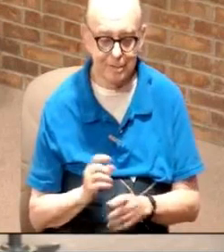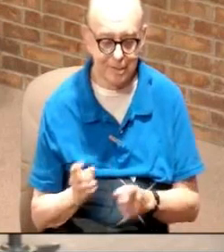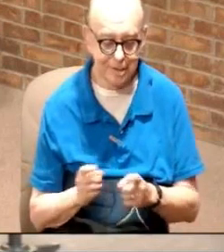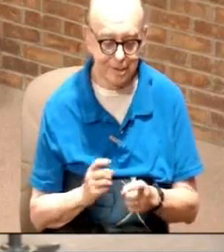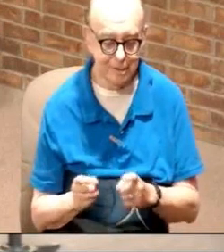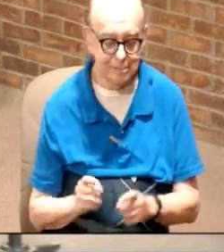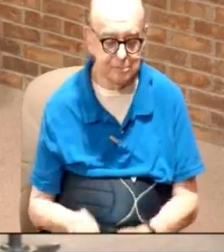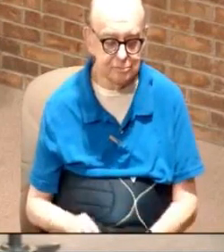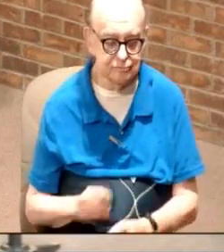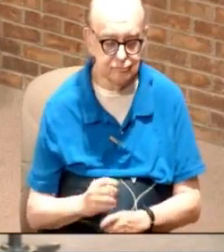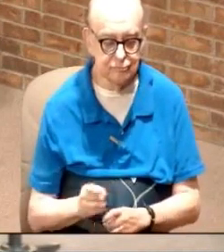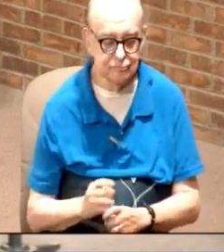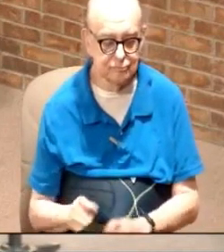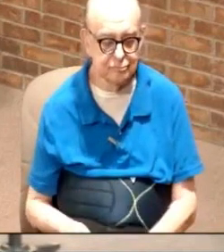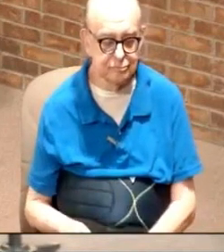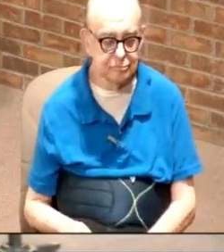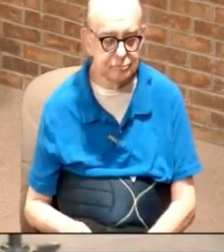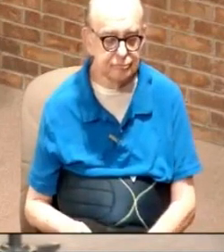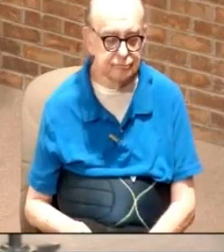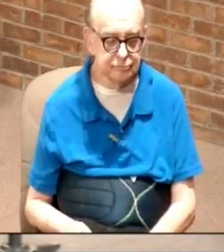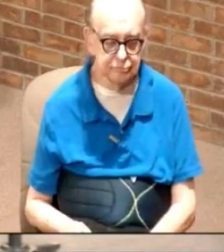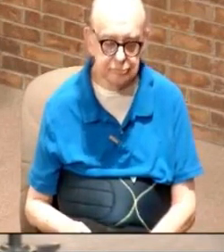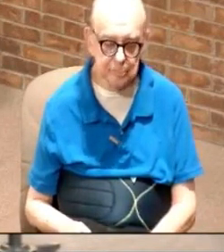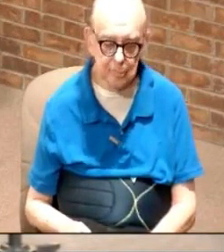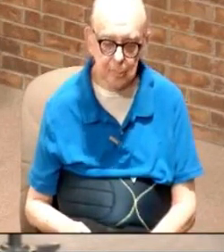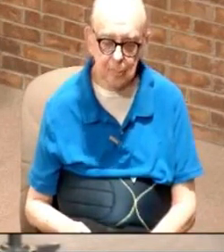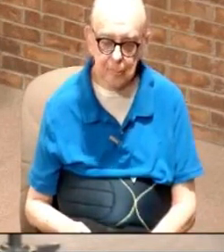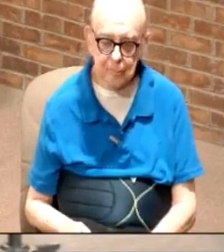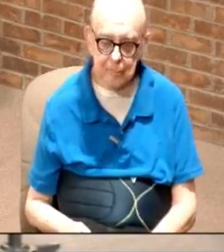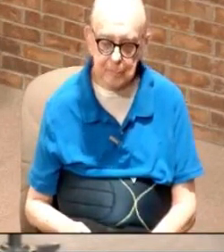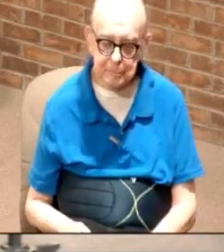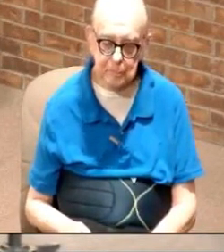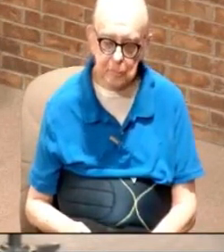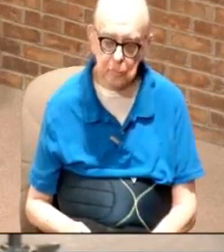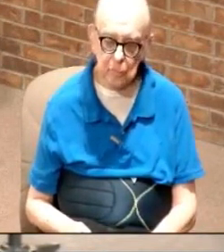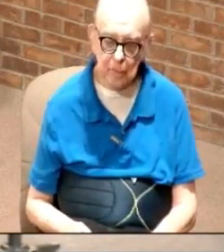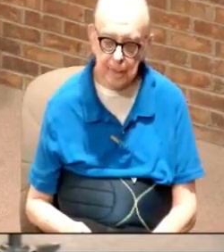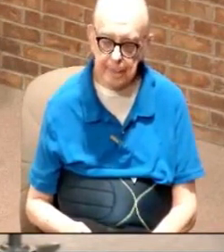I moved him down the block a little bit because I think he goes real well in the Capitol building